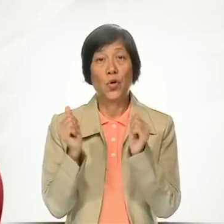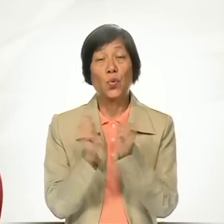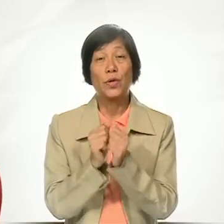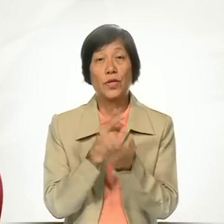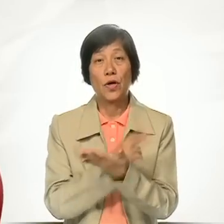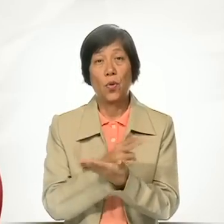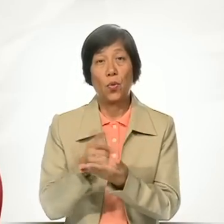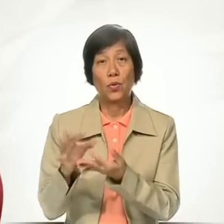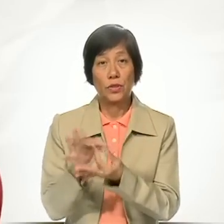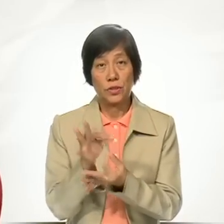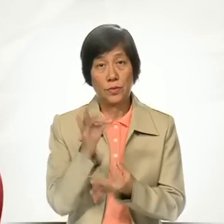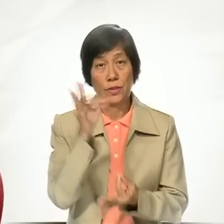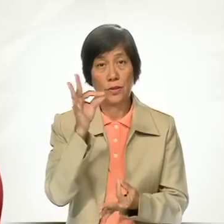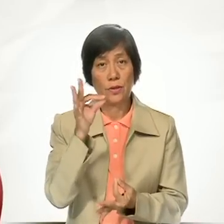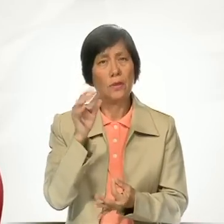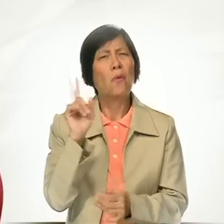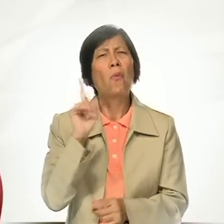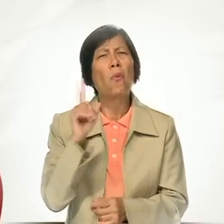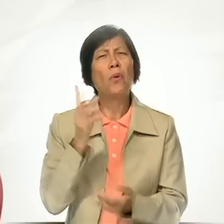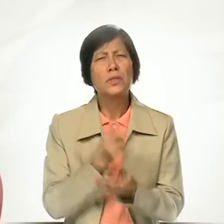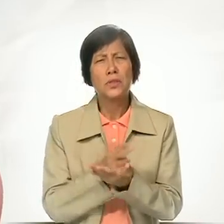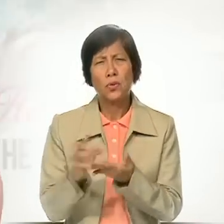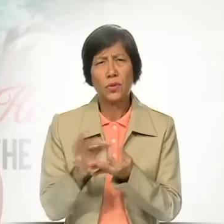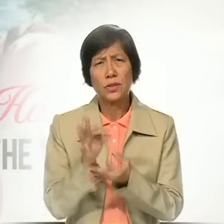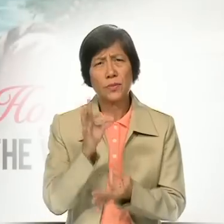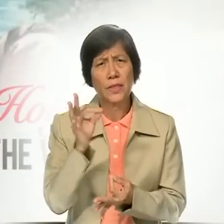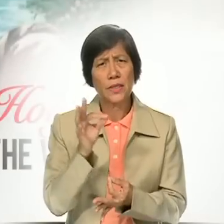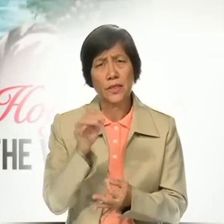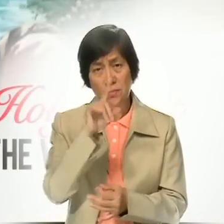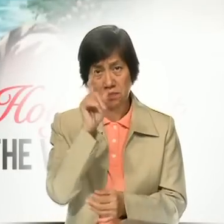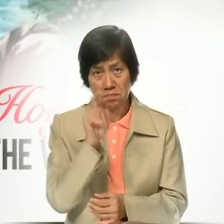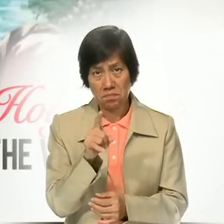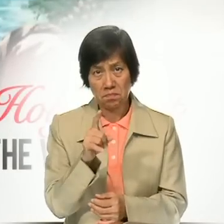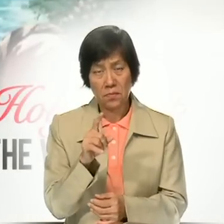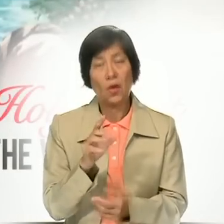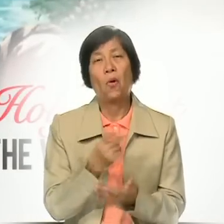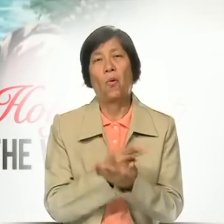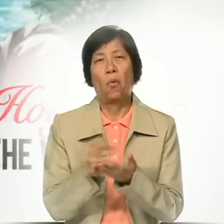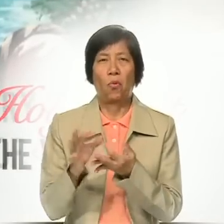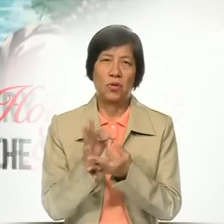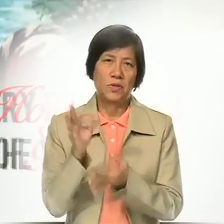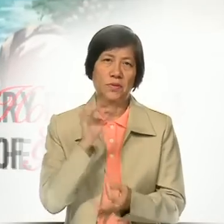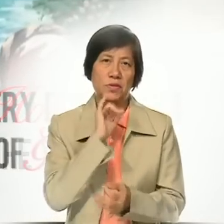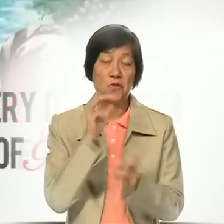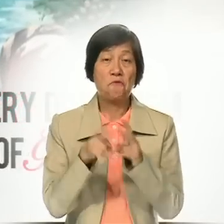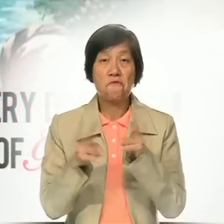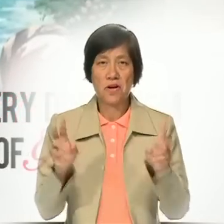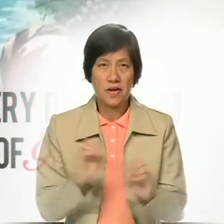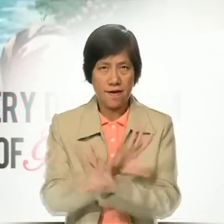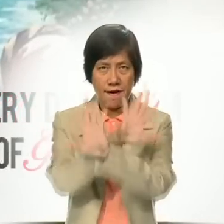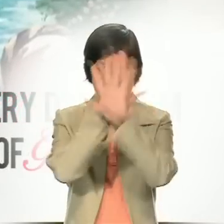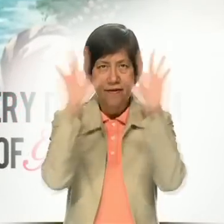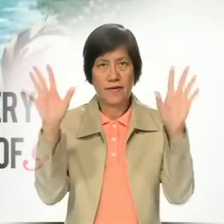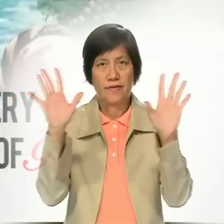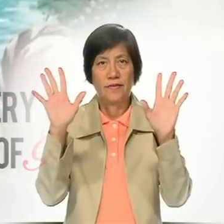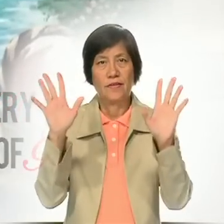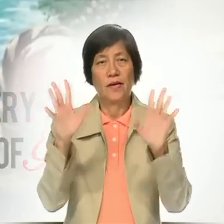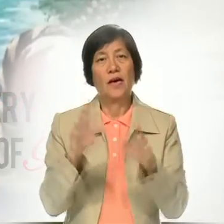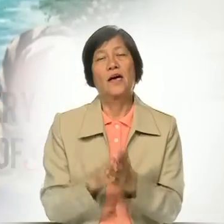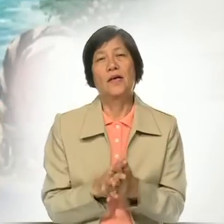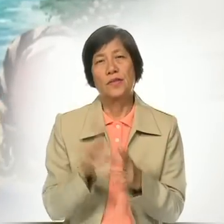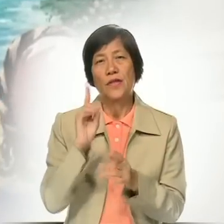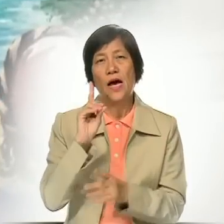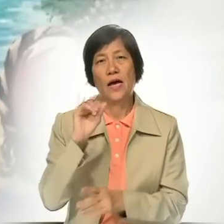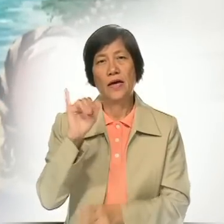the Holy Spirit. Now, what is the Holy Spirit? The Holy Spirit is the very life, the very dynamism of